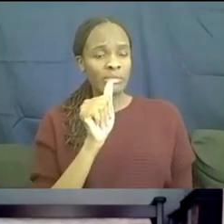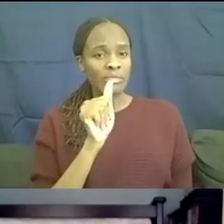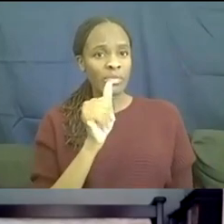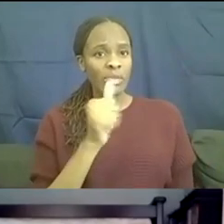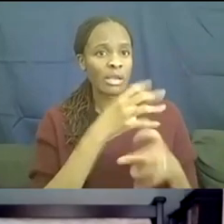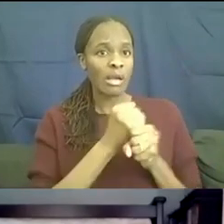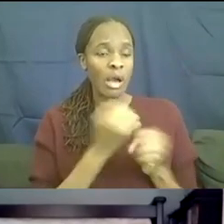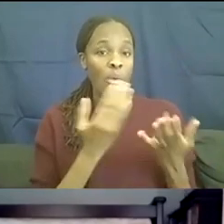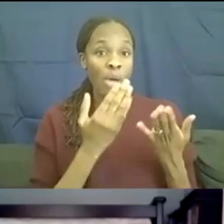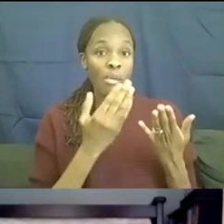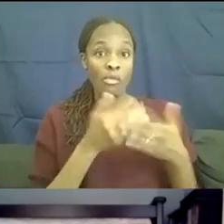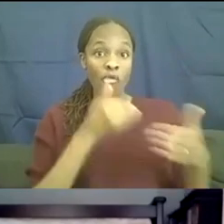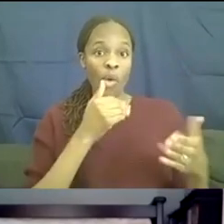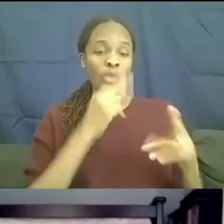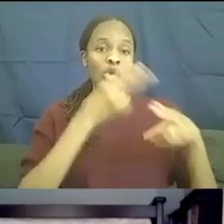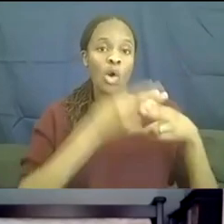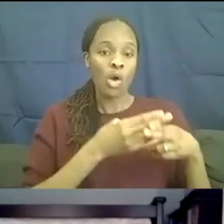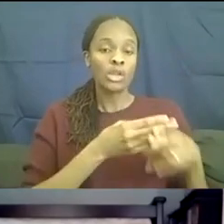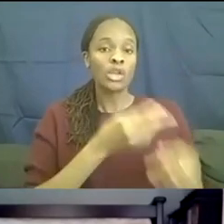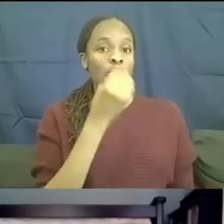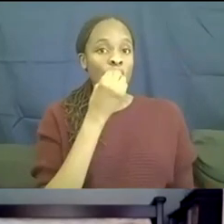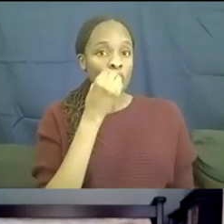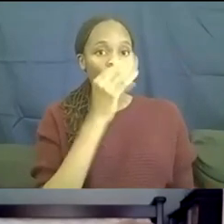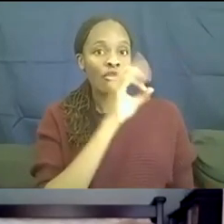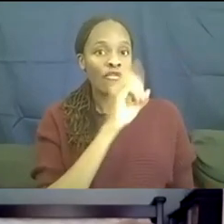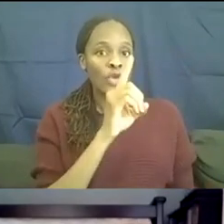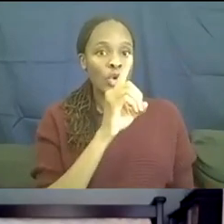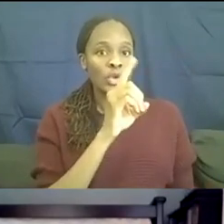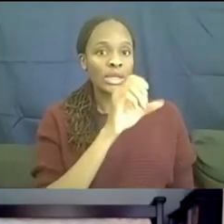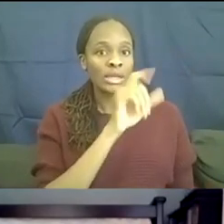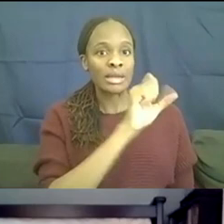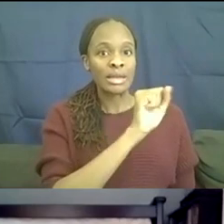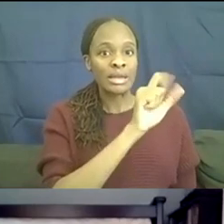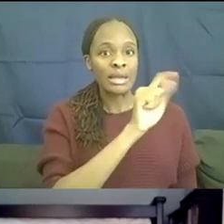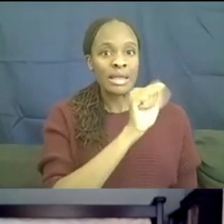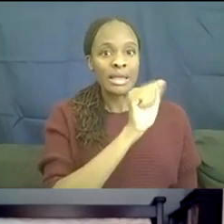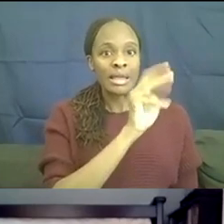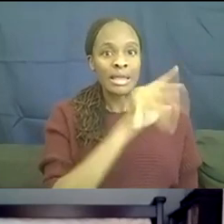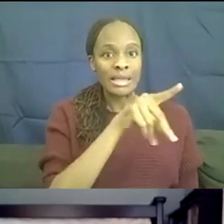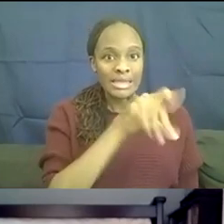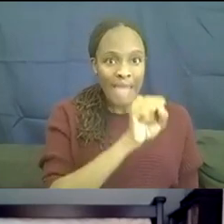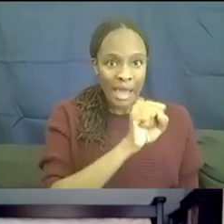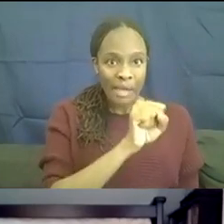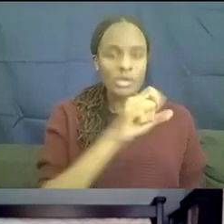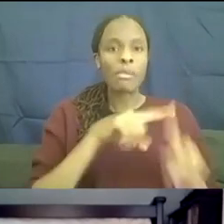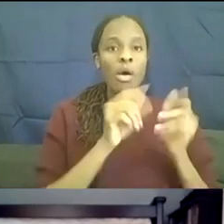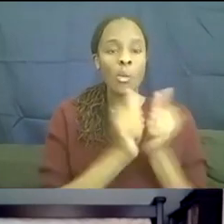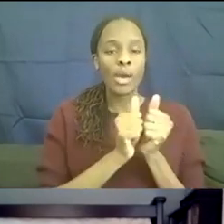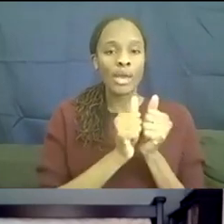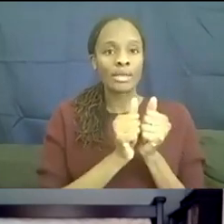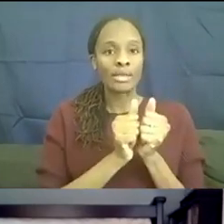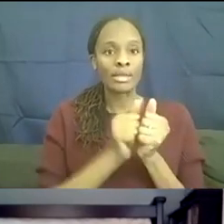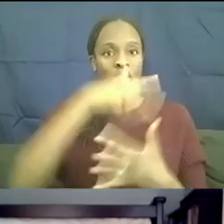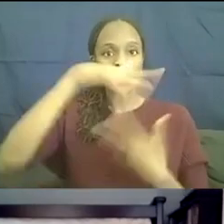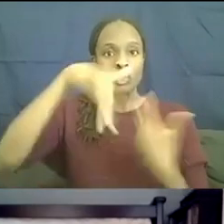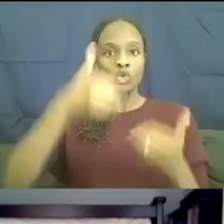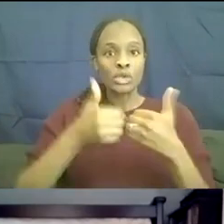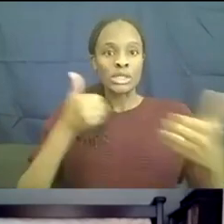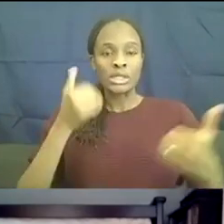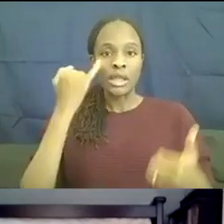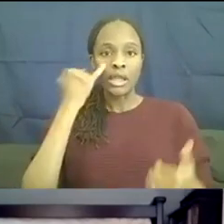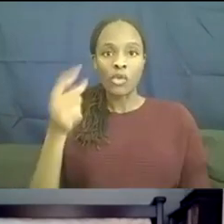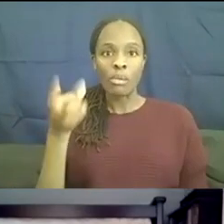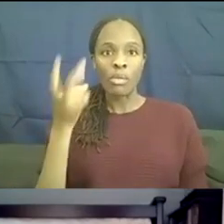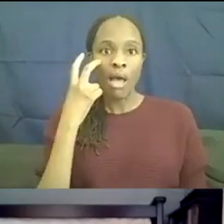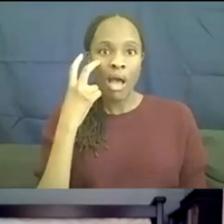be called food stamps. And but with social distancing, for instance, if you're blind, how do you